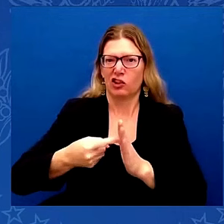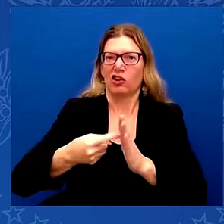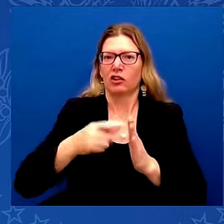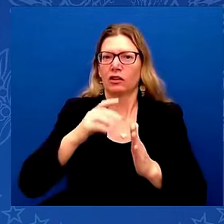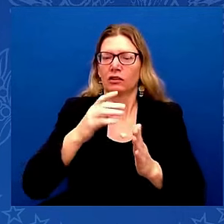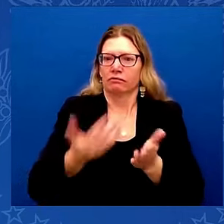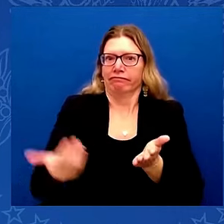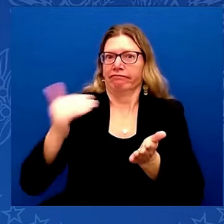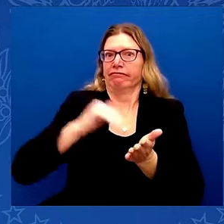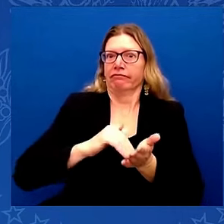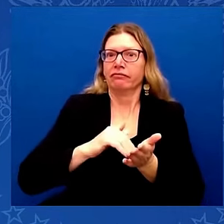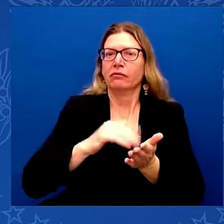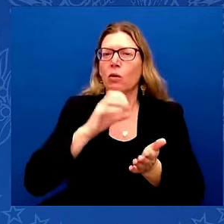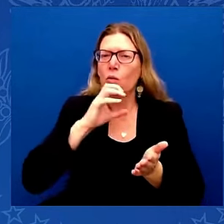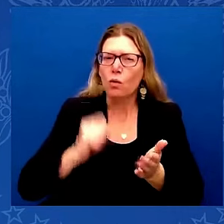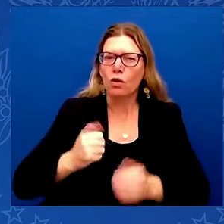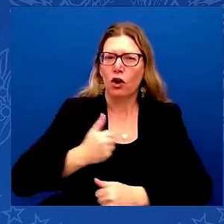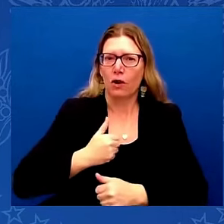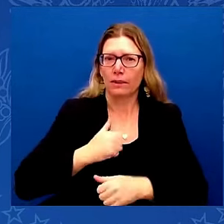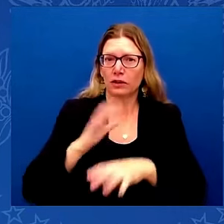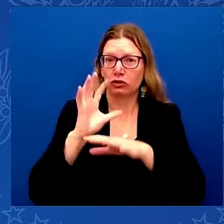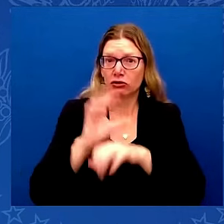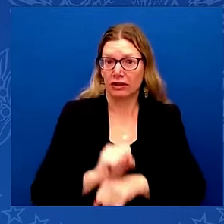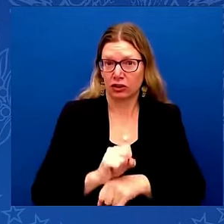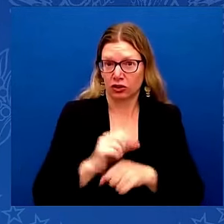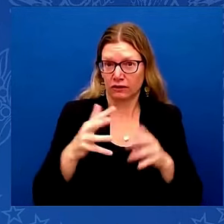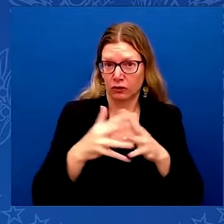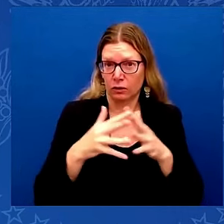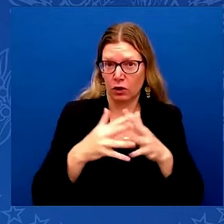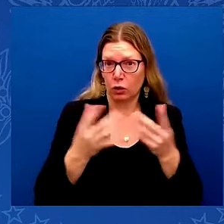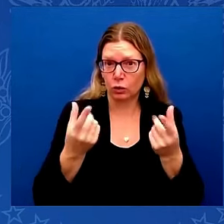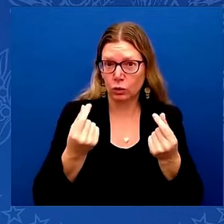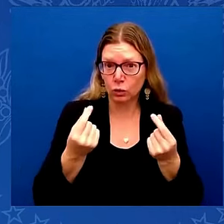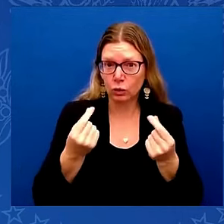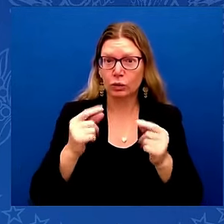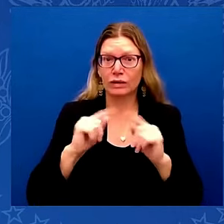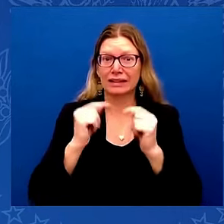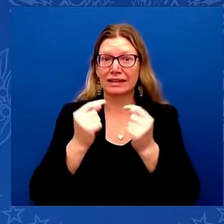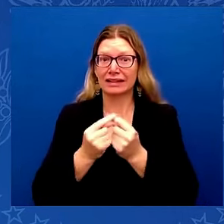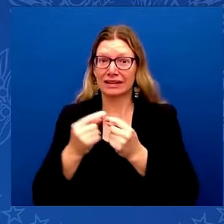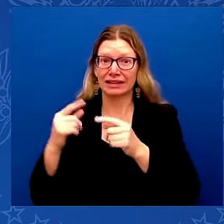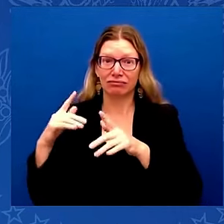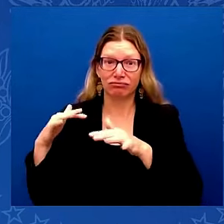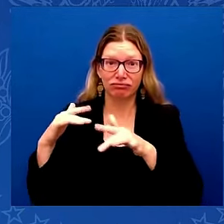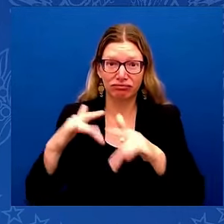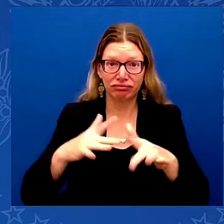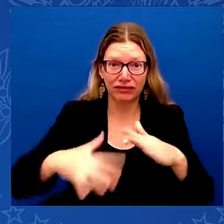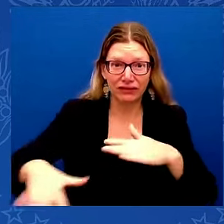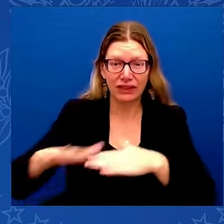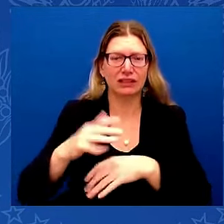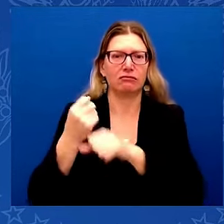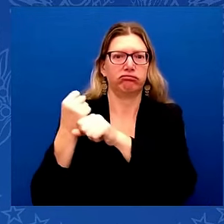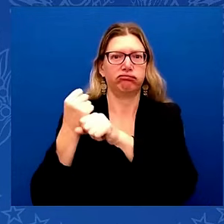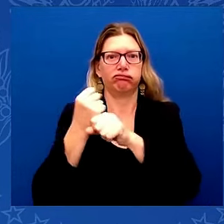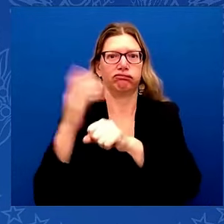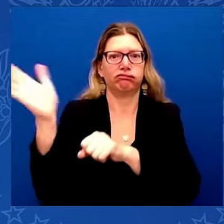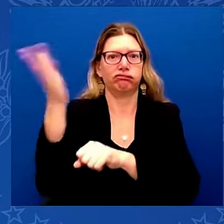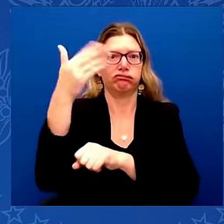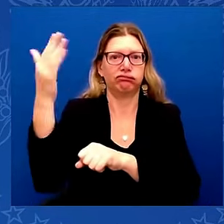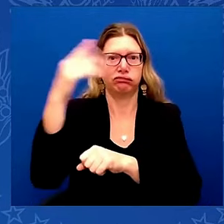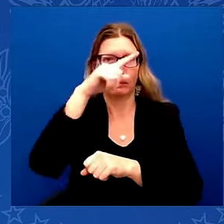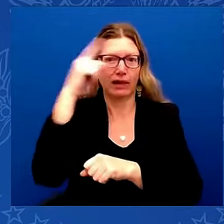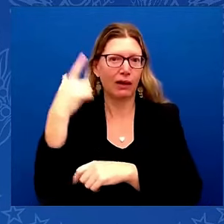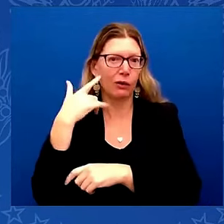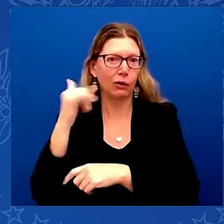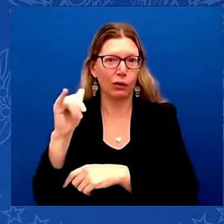the team takes the field, they now carry the gold and black flag with the skull and crossbones. This flag represents everything the Black